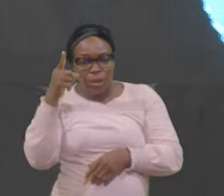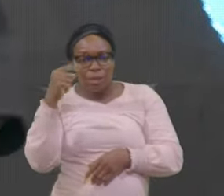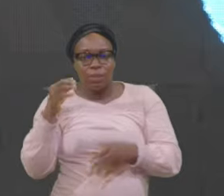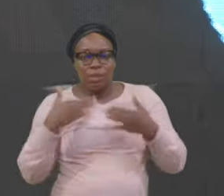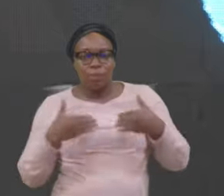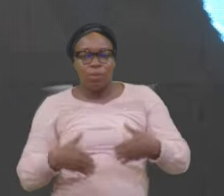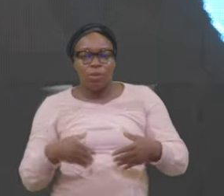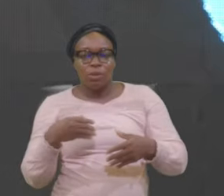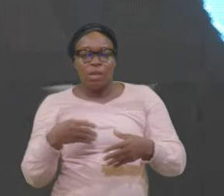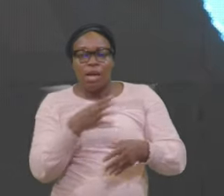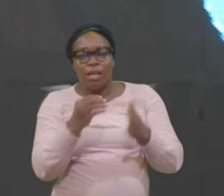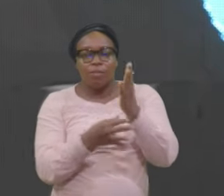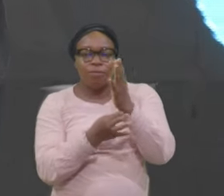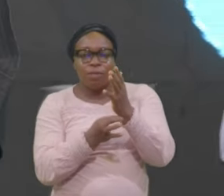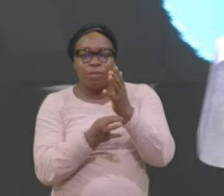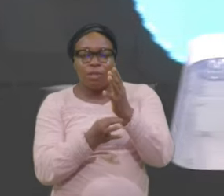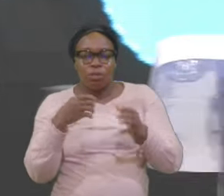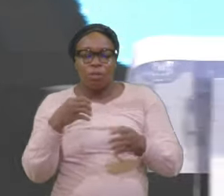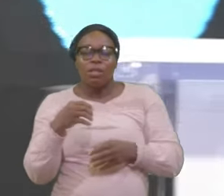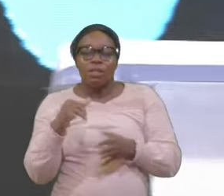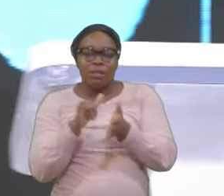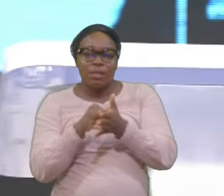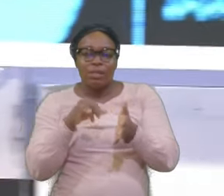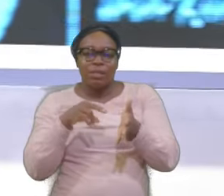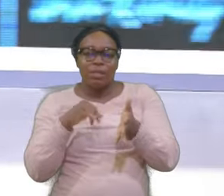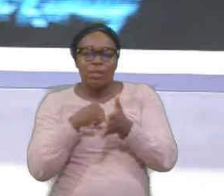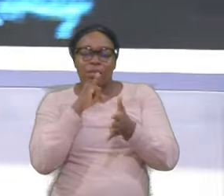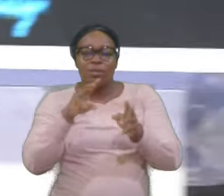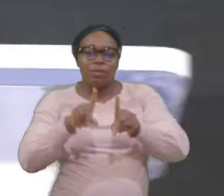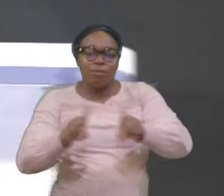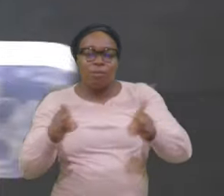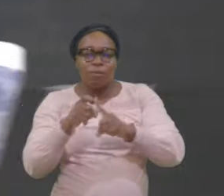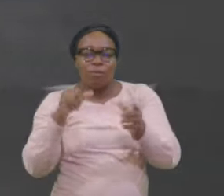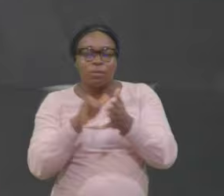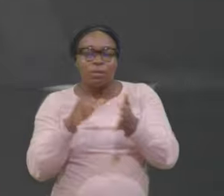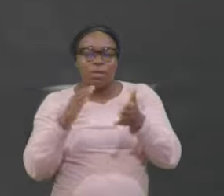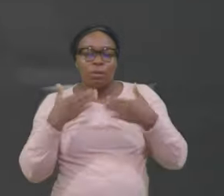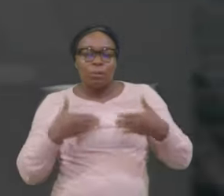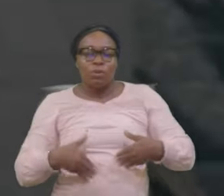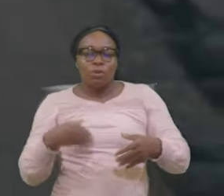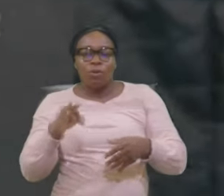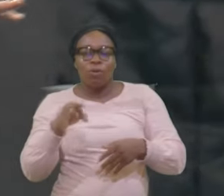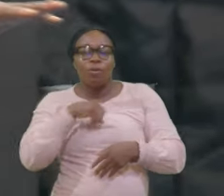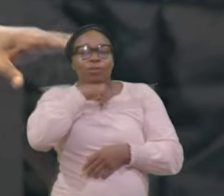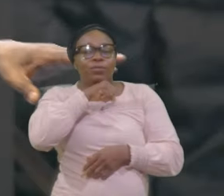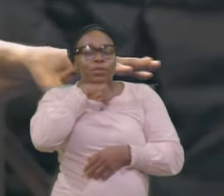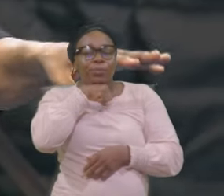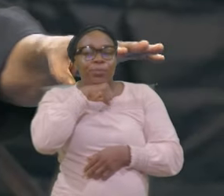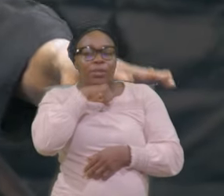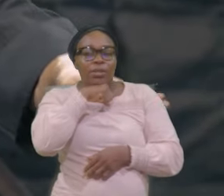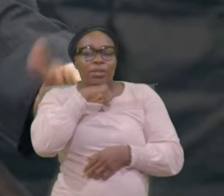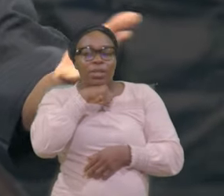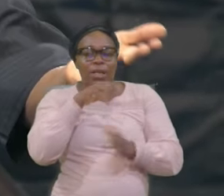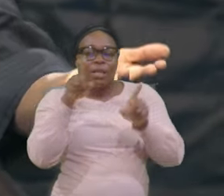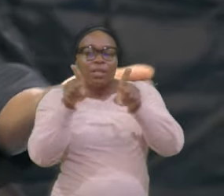pig And what nourishes That Will not Nourish A body It's like Somebody Looking at The feed